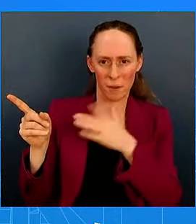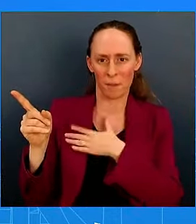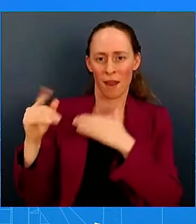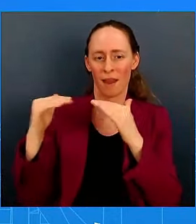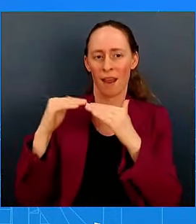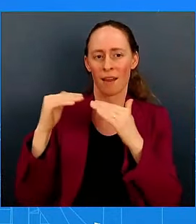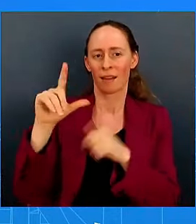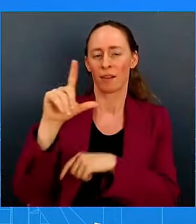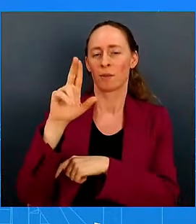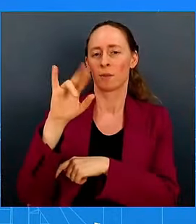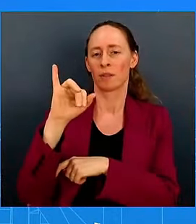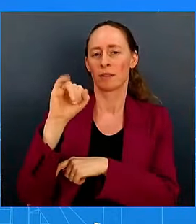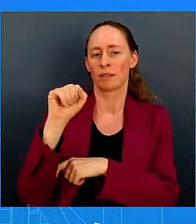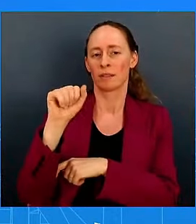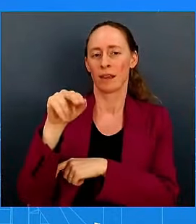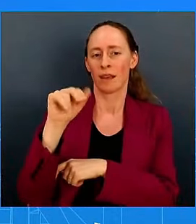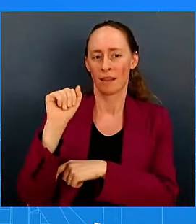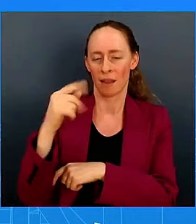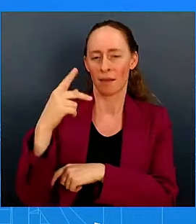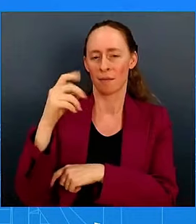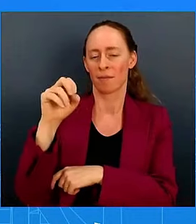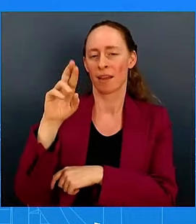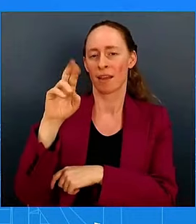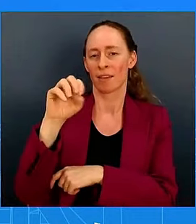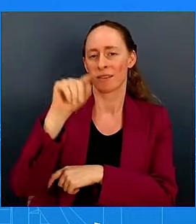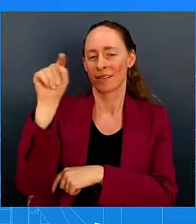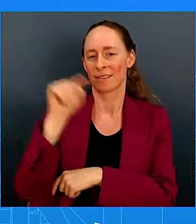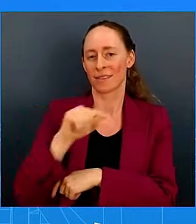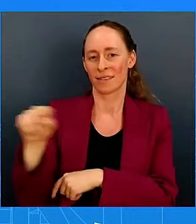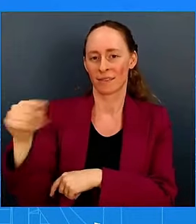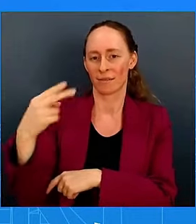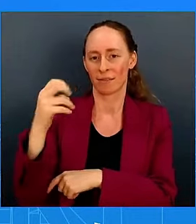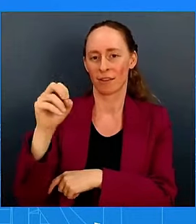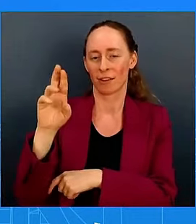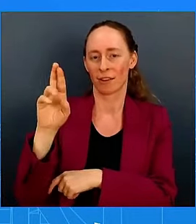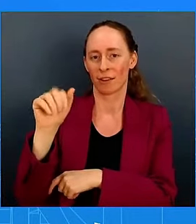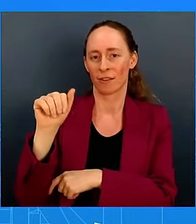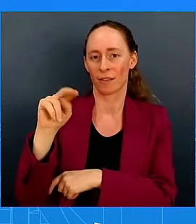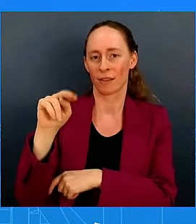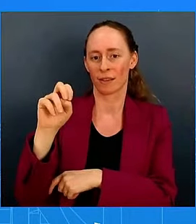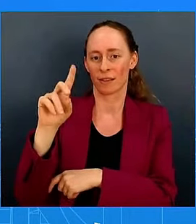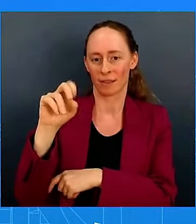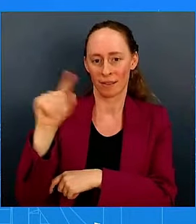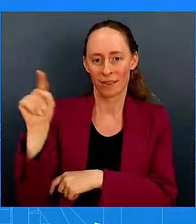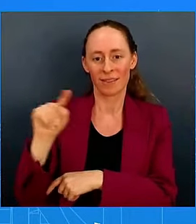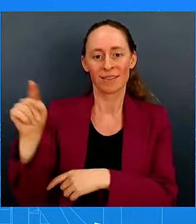who will speak for a few minutes on Hispanic Heritage Month. Luisiana, over to you.